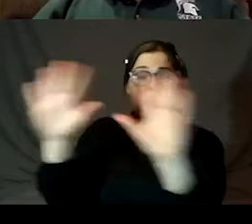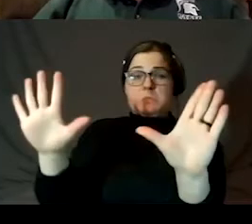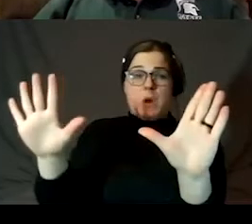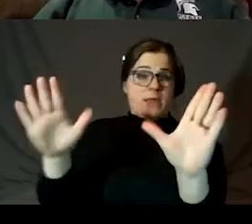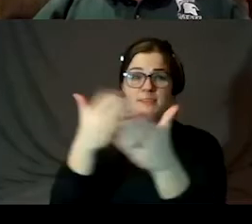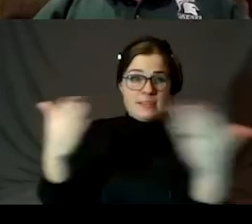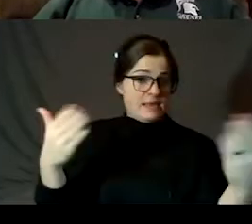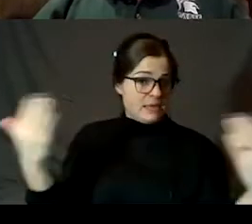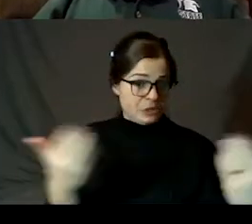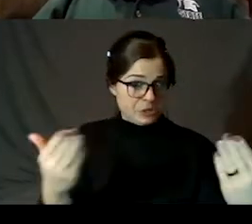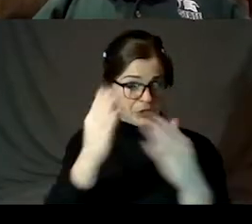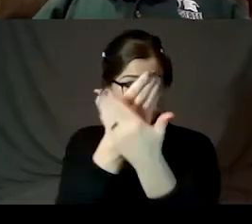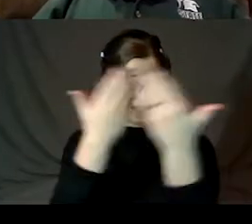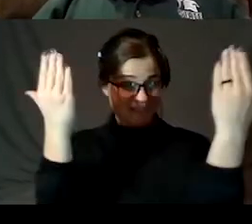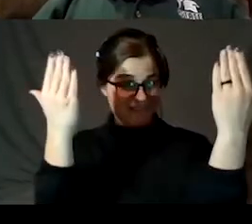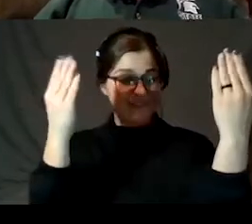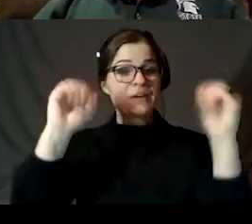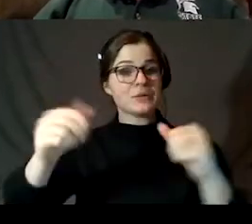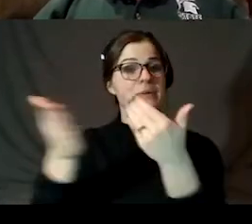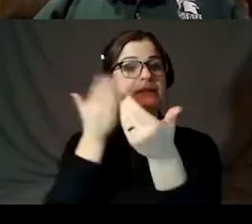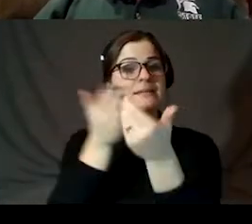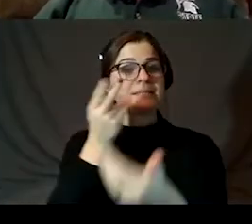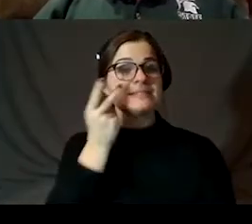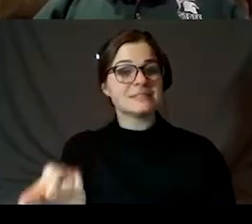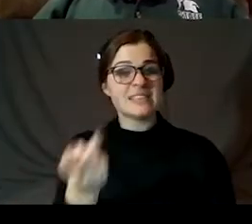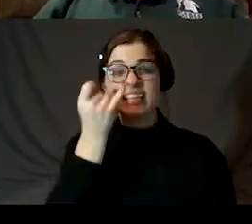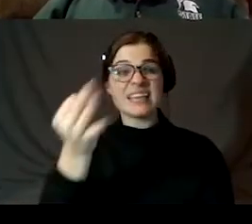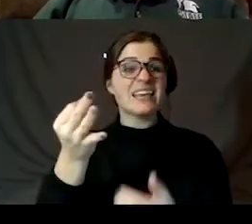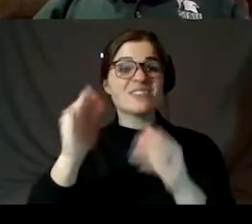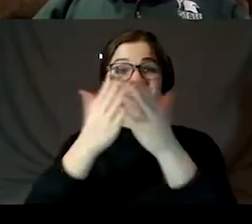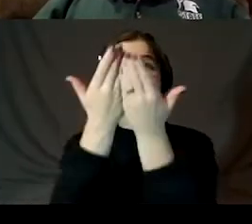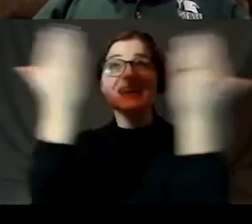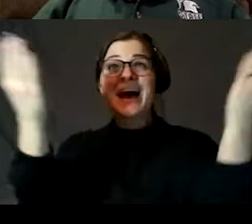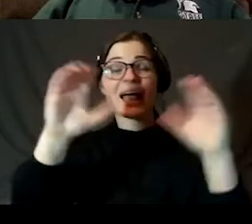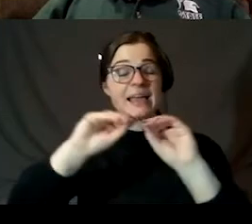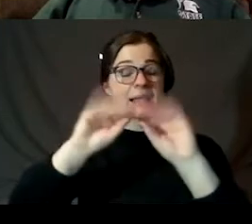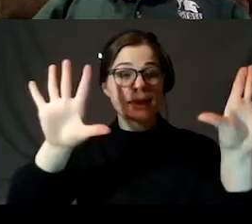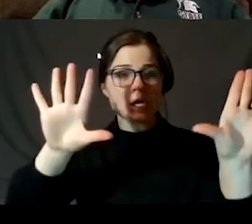You'll be able to see it easily any time in the month when you have a clear sky to the east.